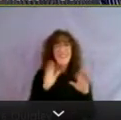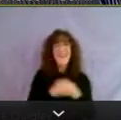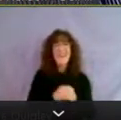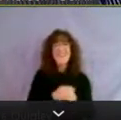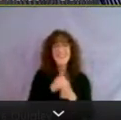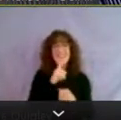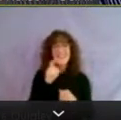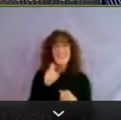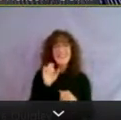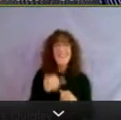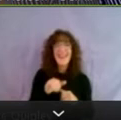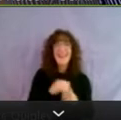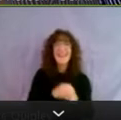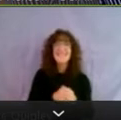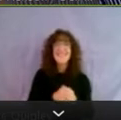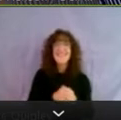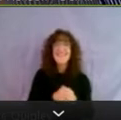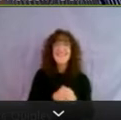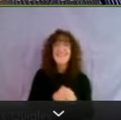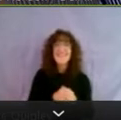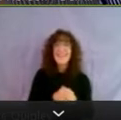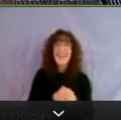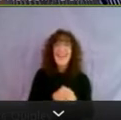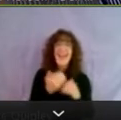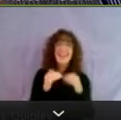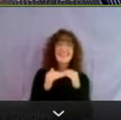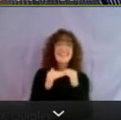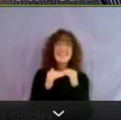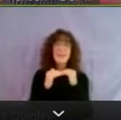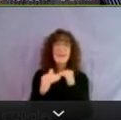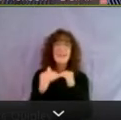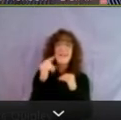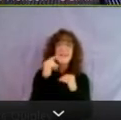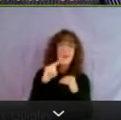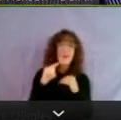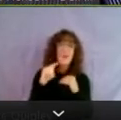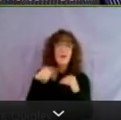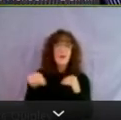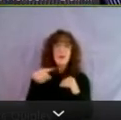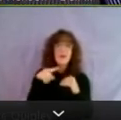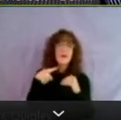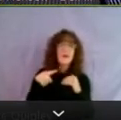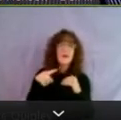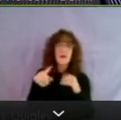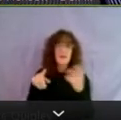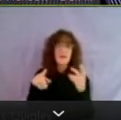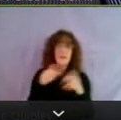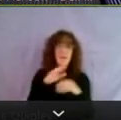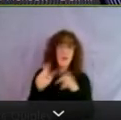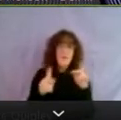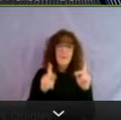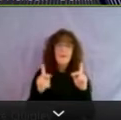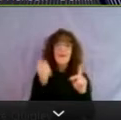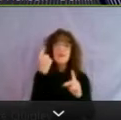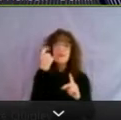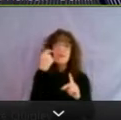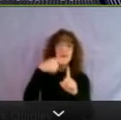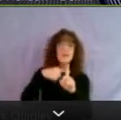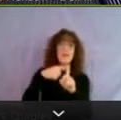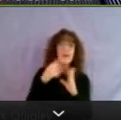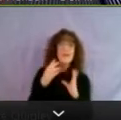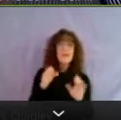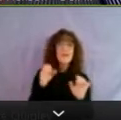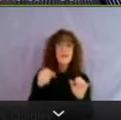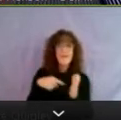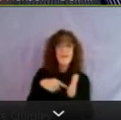needed for, even its stability for the market as well. When people kind of understand if your renters were able to